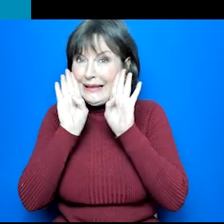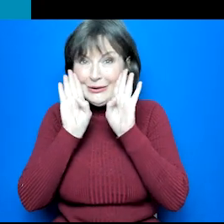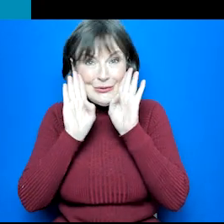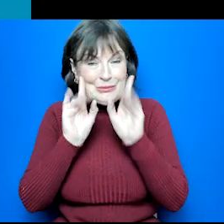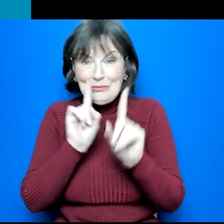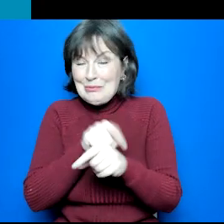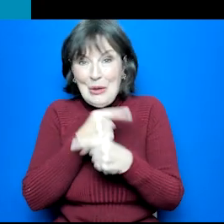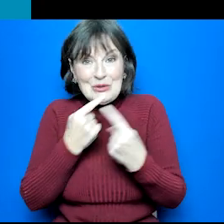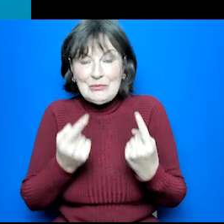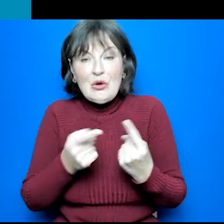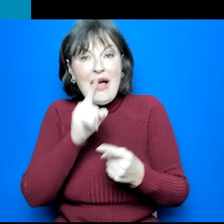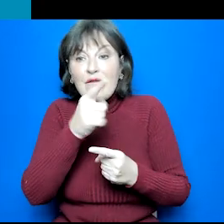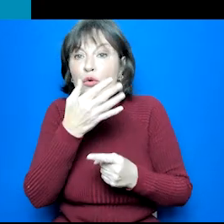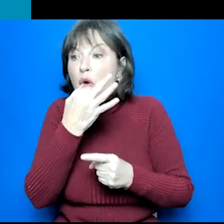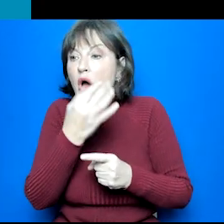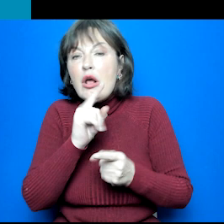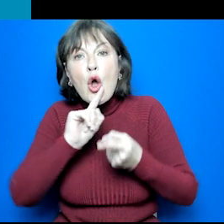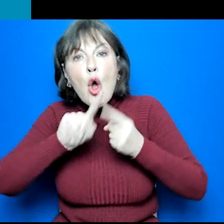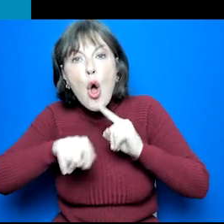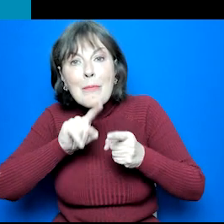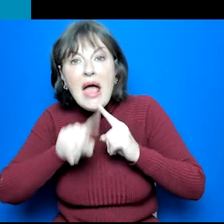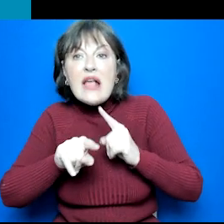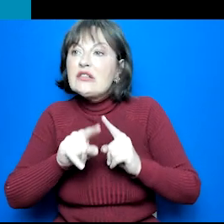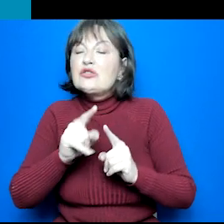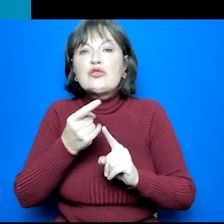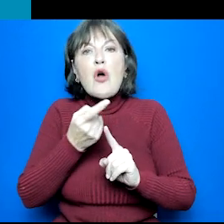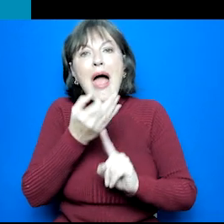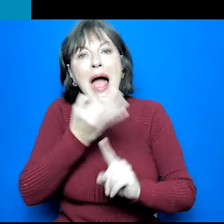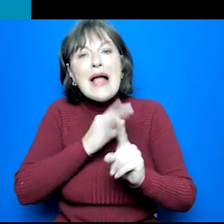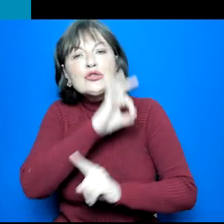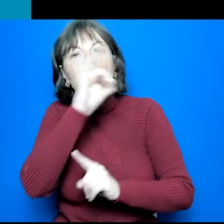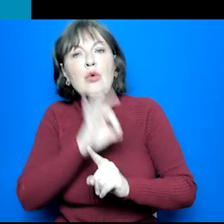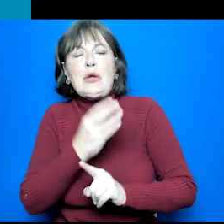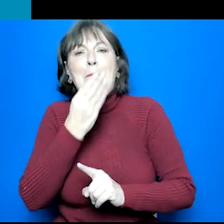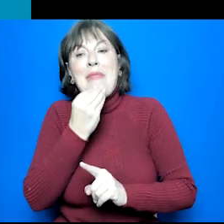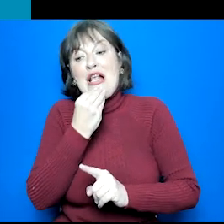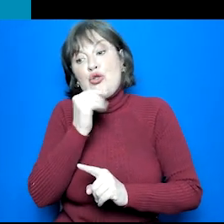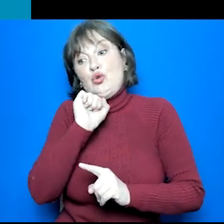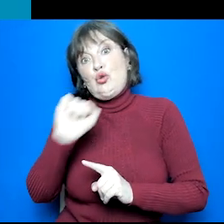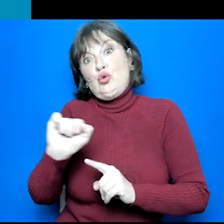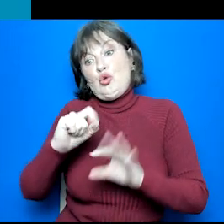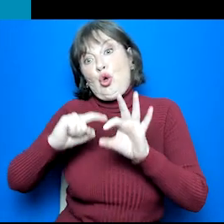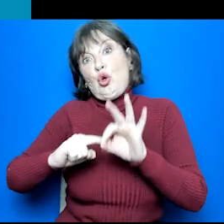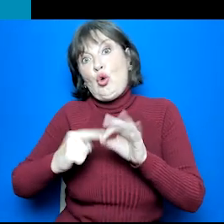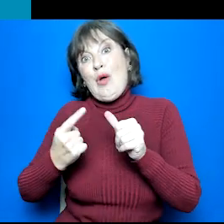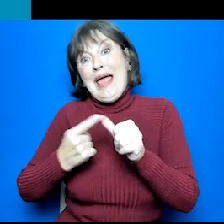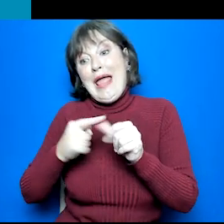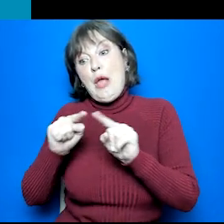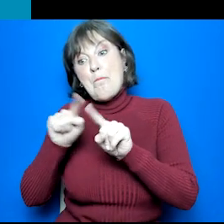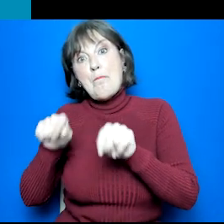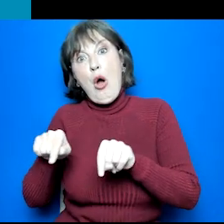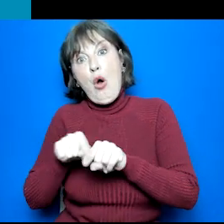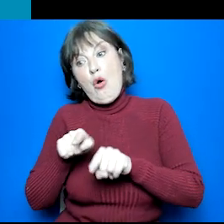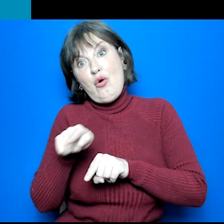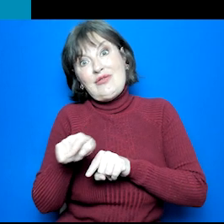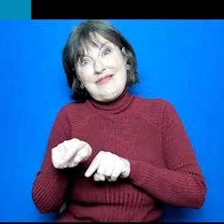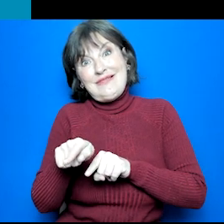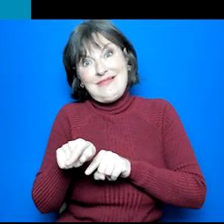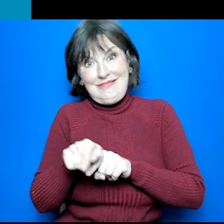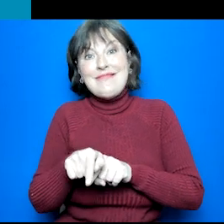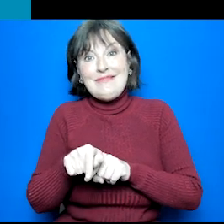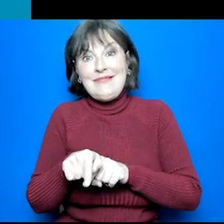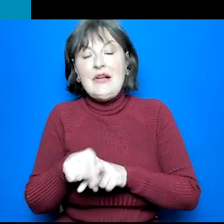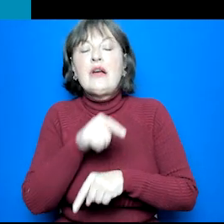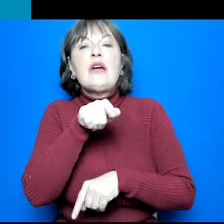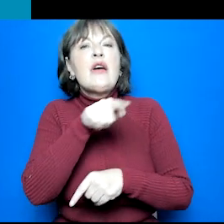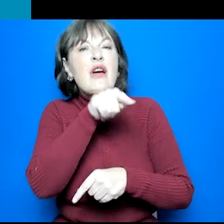if you want to make any comments or ask a question, you can do so using the Q&A box, which you'll see to the right of your screen. Your questions will be picked